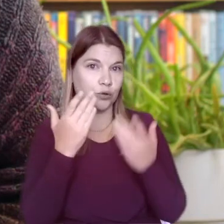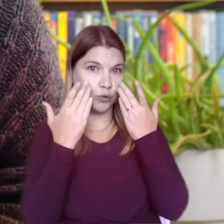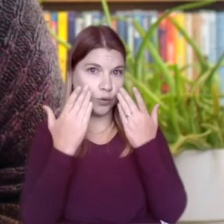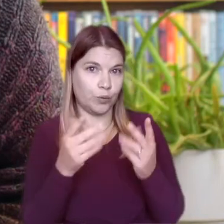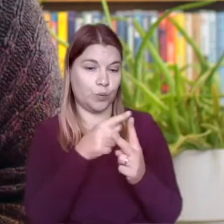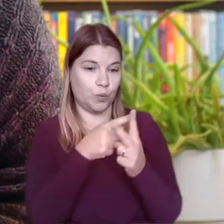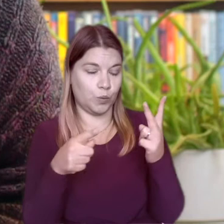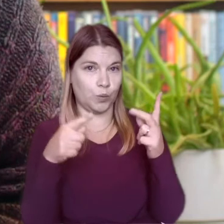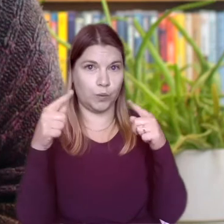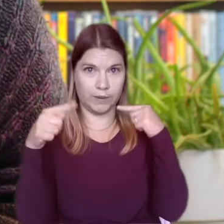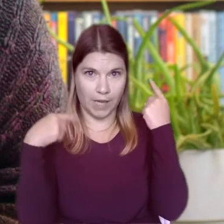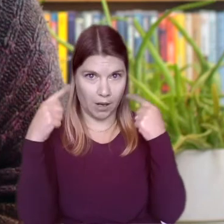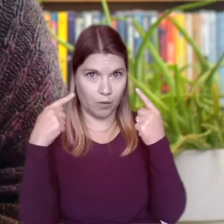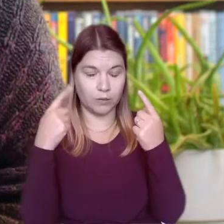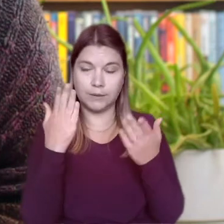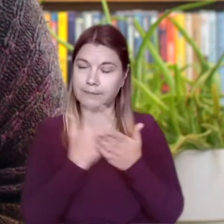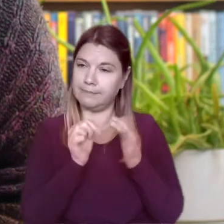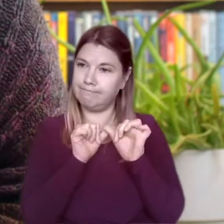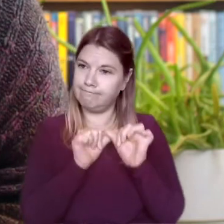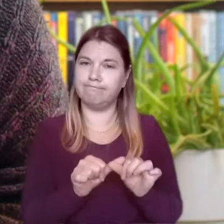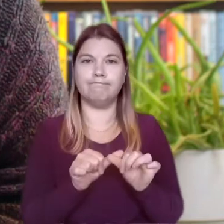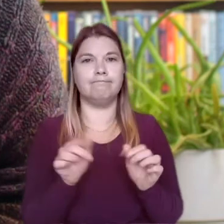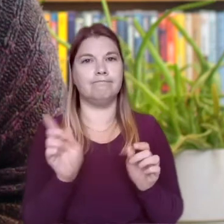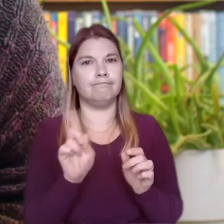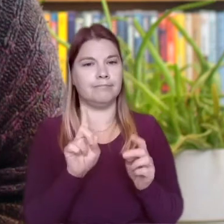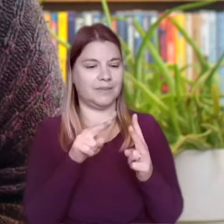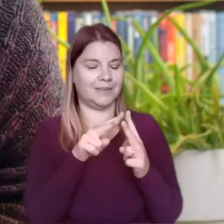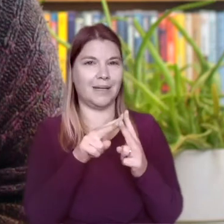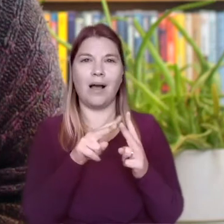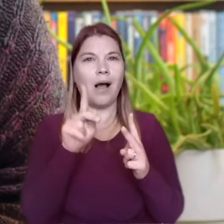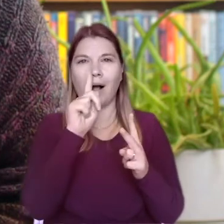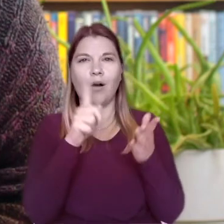They cannot be seen on screen, rather they are in my imagination.